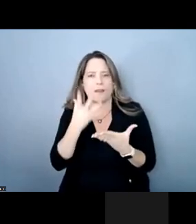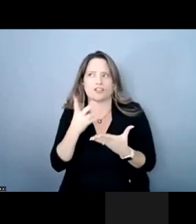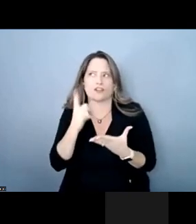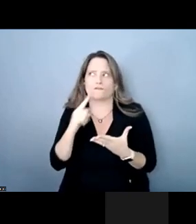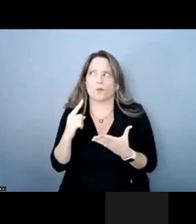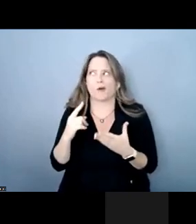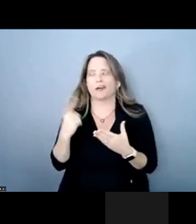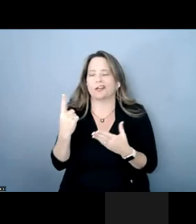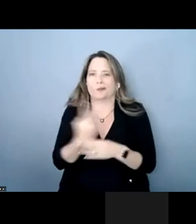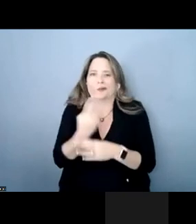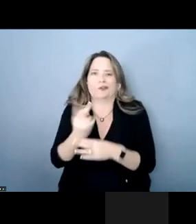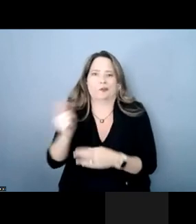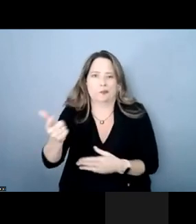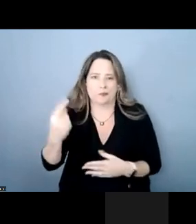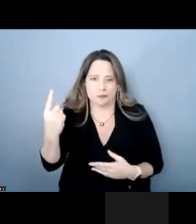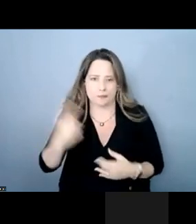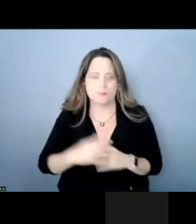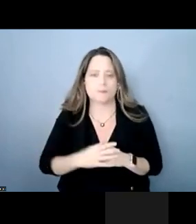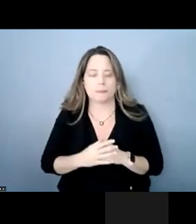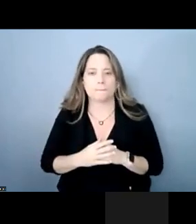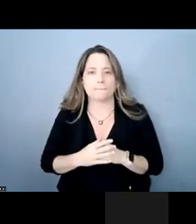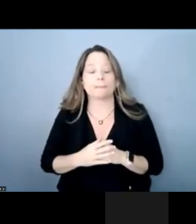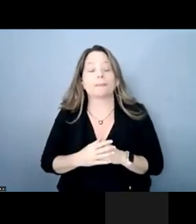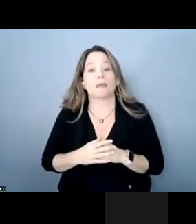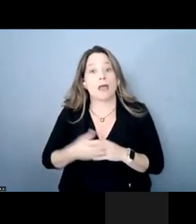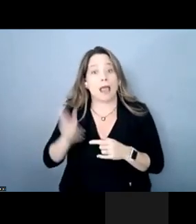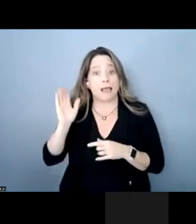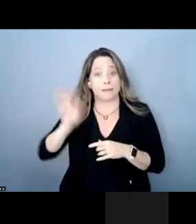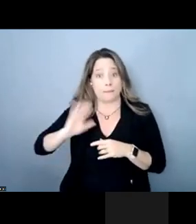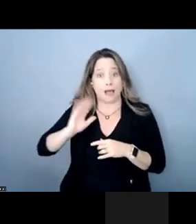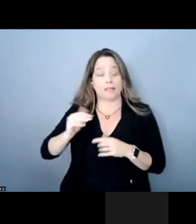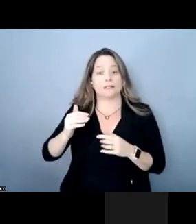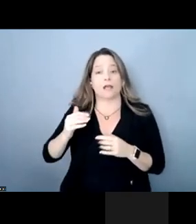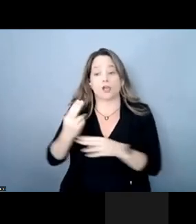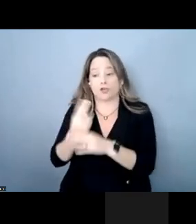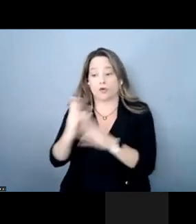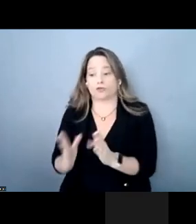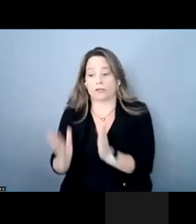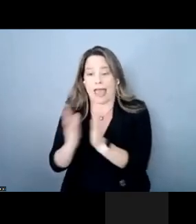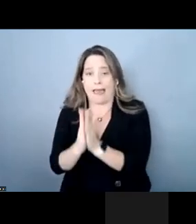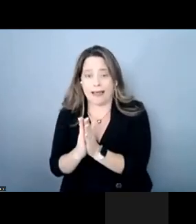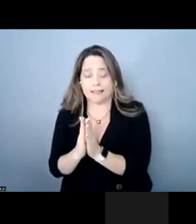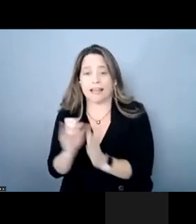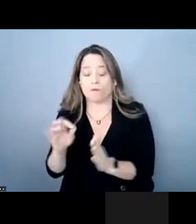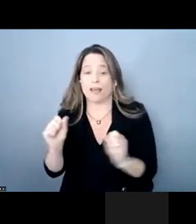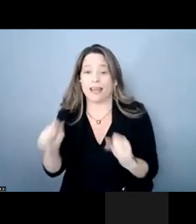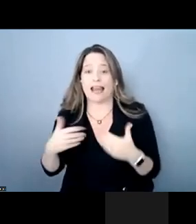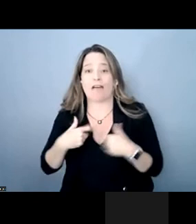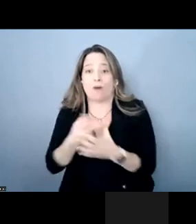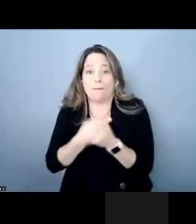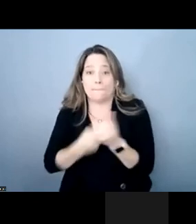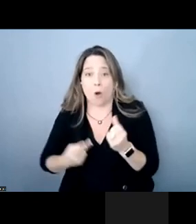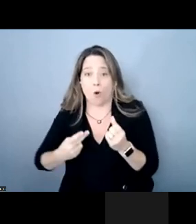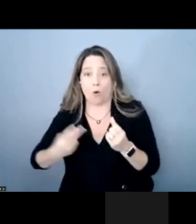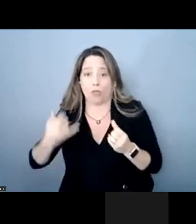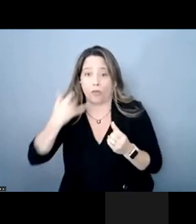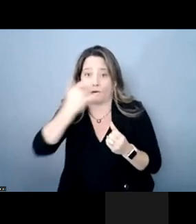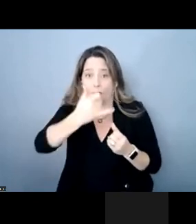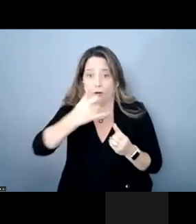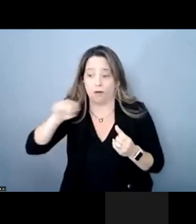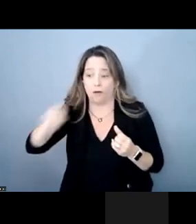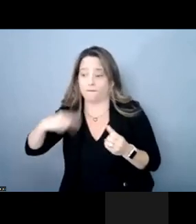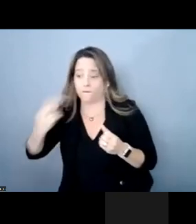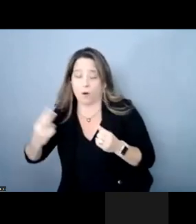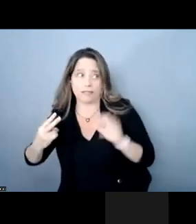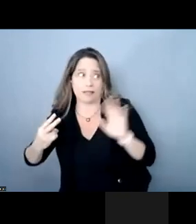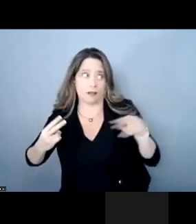um we have gotten requests from users to have a two-sided transcript and to this